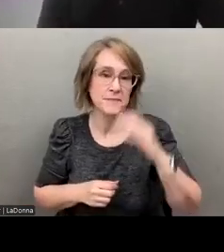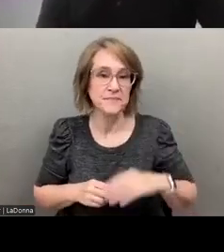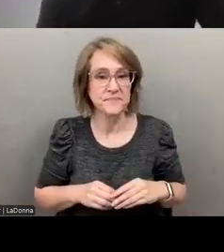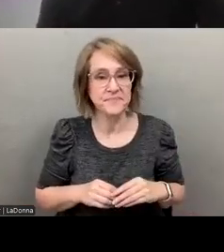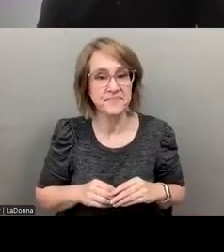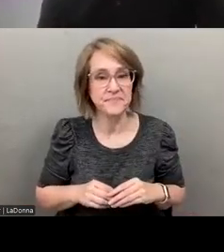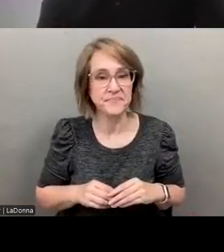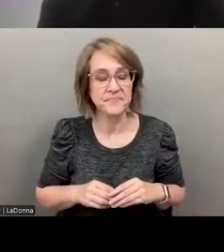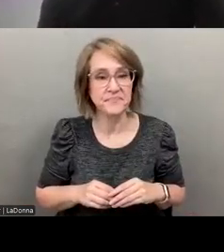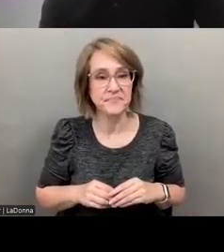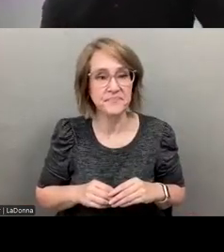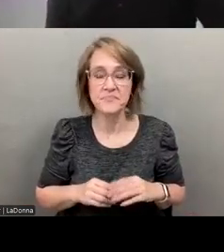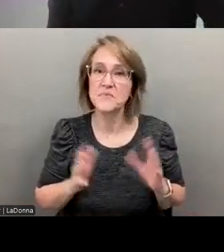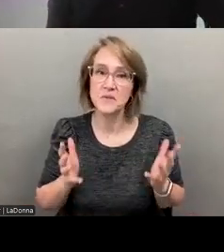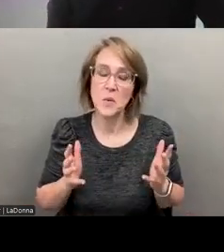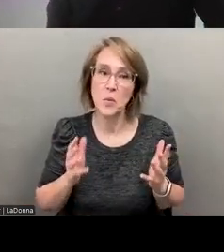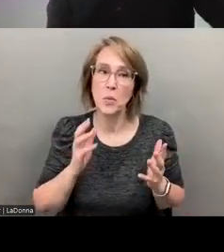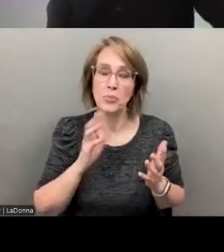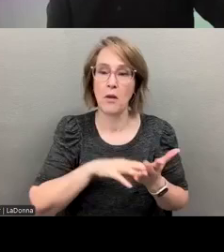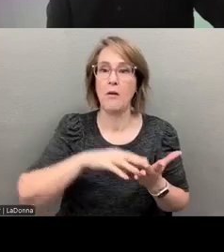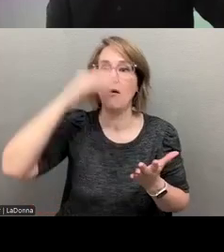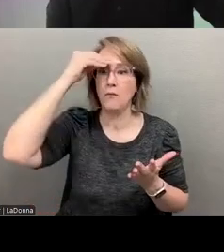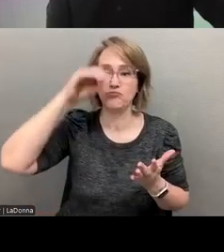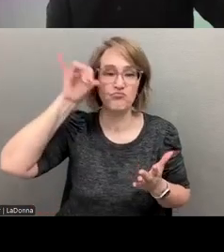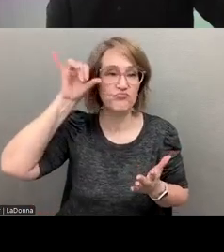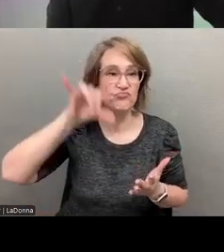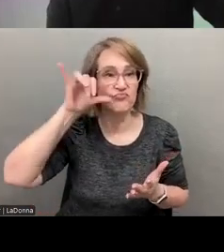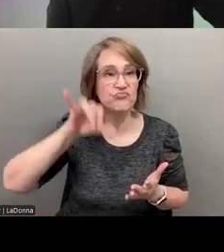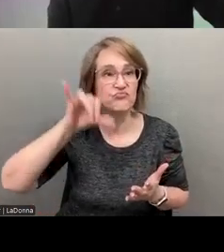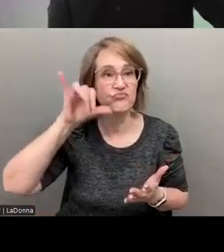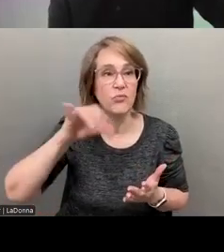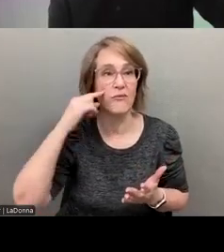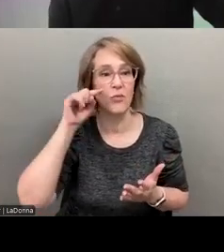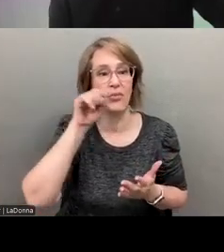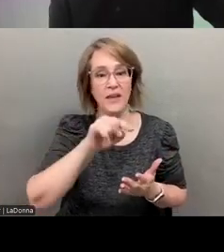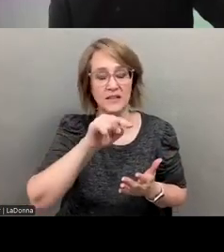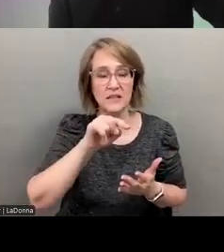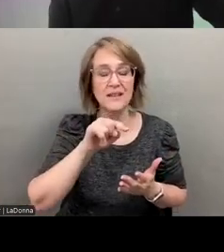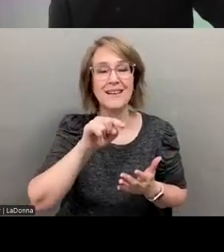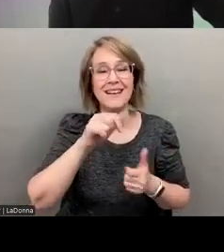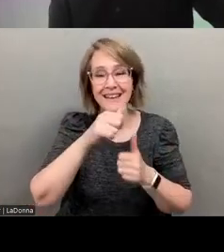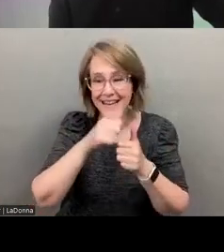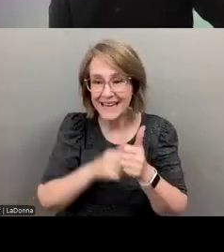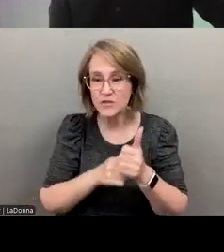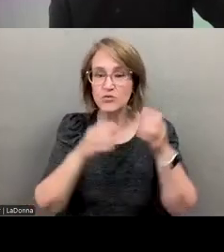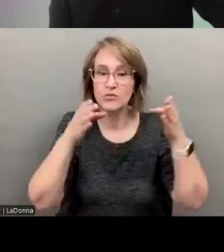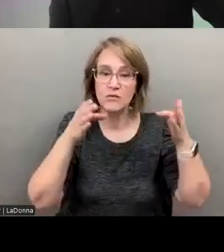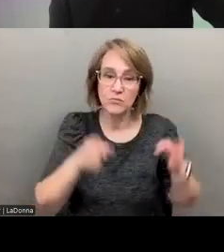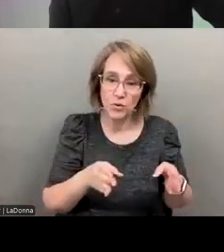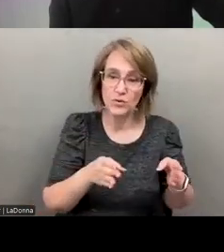And I think that's the big takeaway here. Um, in this slide is that each of us, uh,